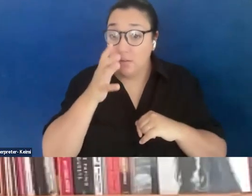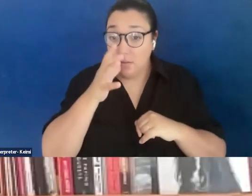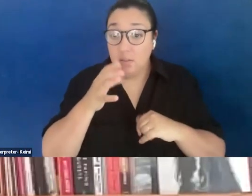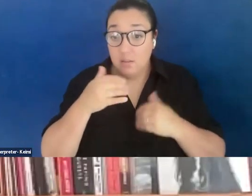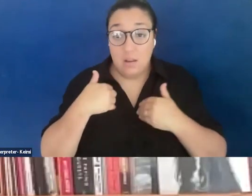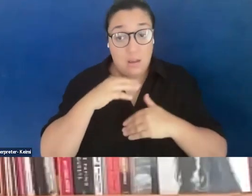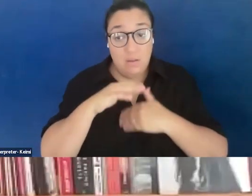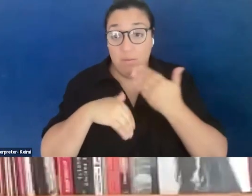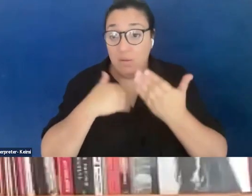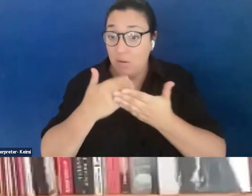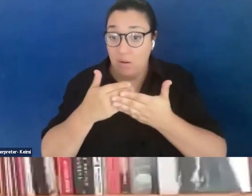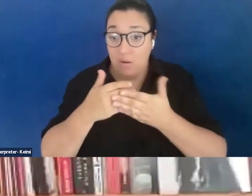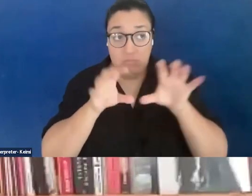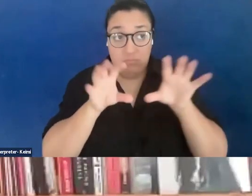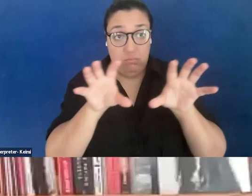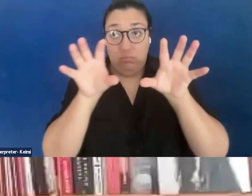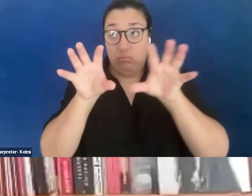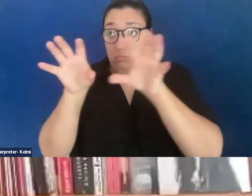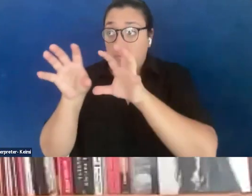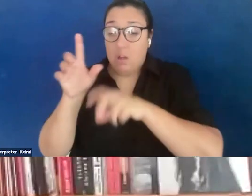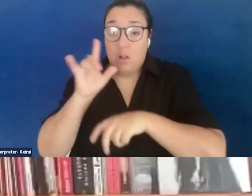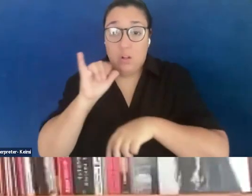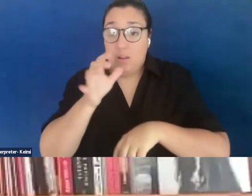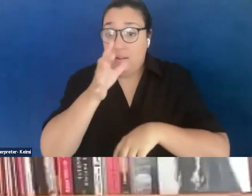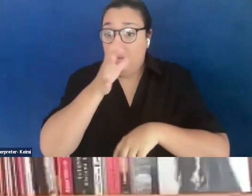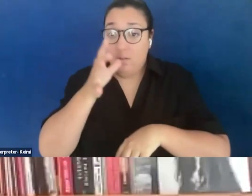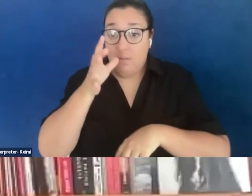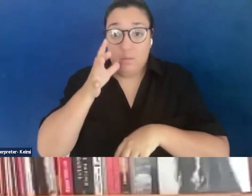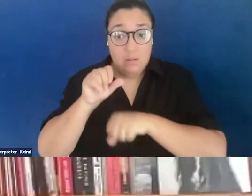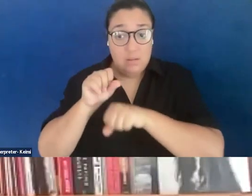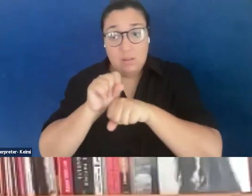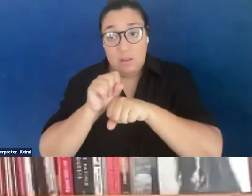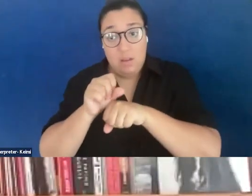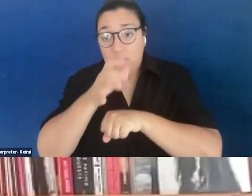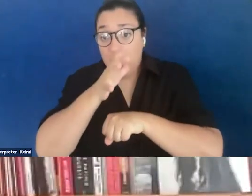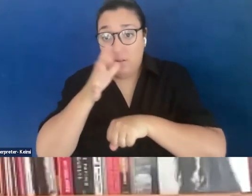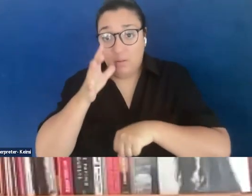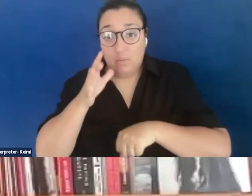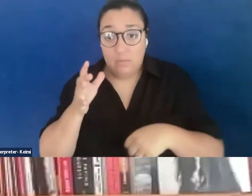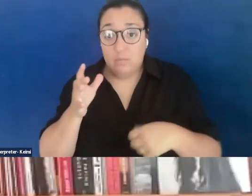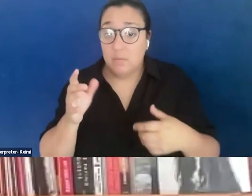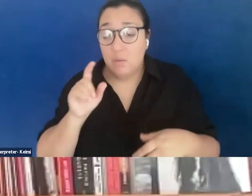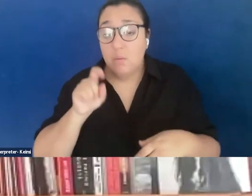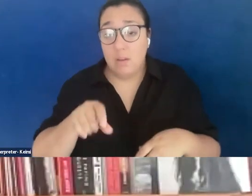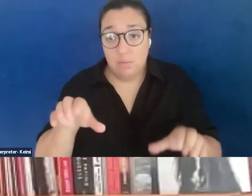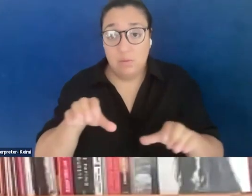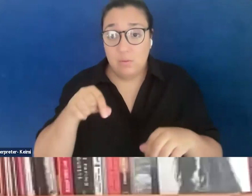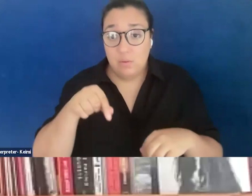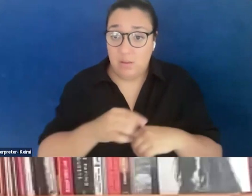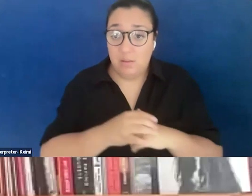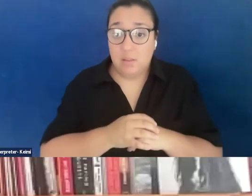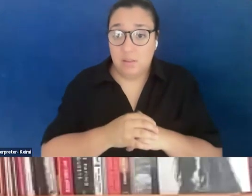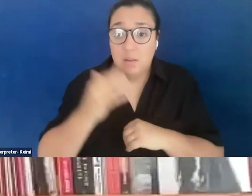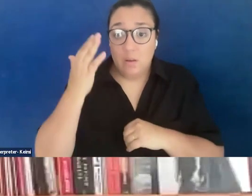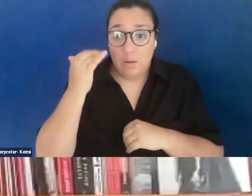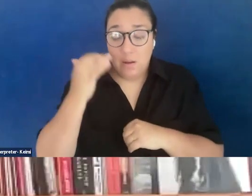artifice up, right? And artifacts. No, we need to be doing this because there's a way that, again, I just want